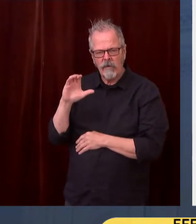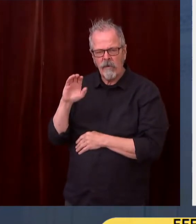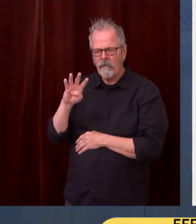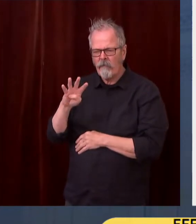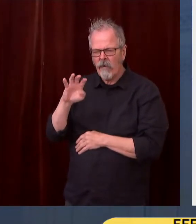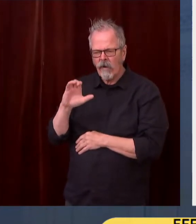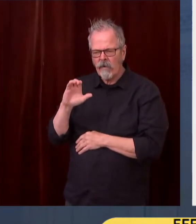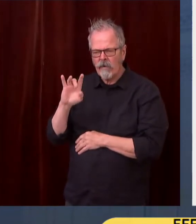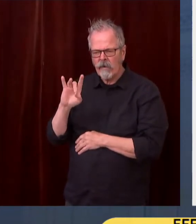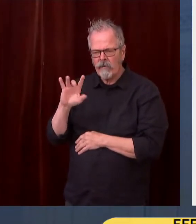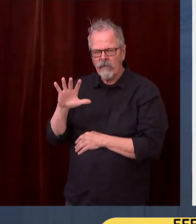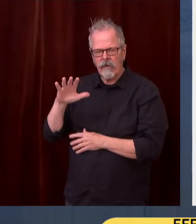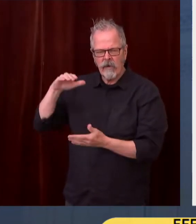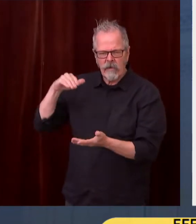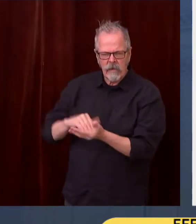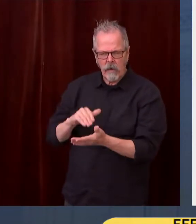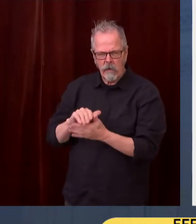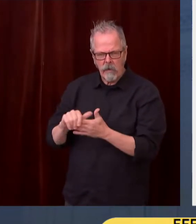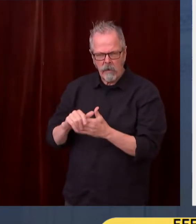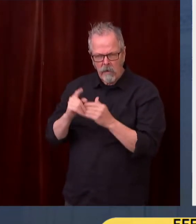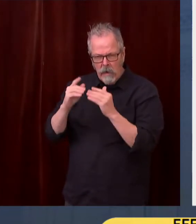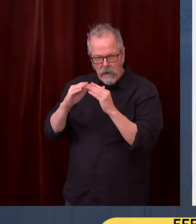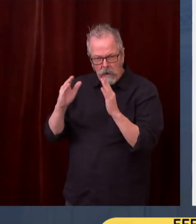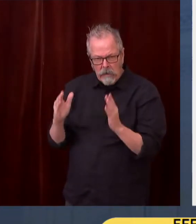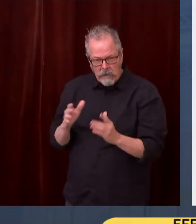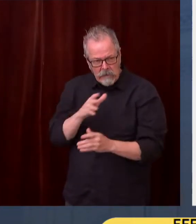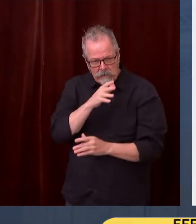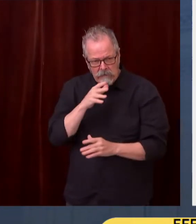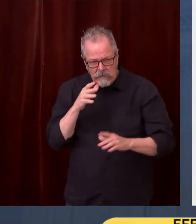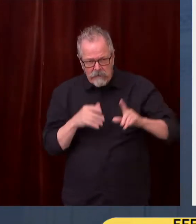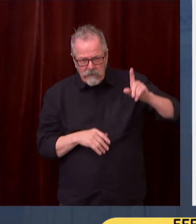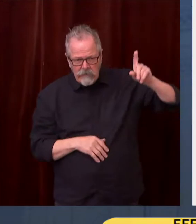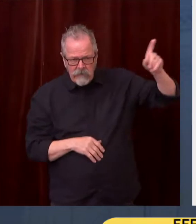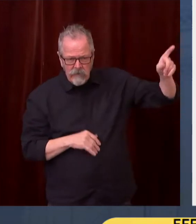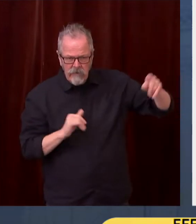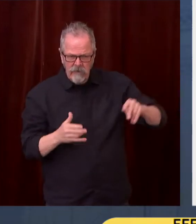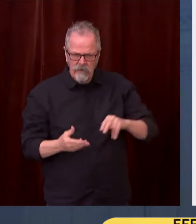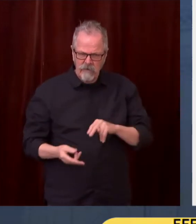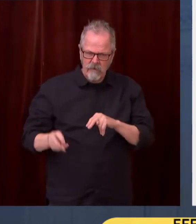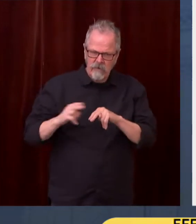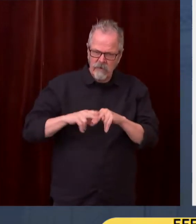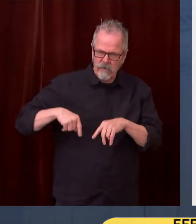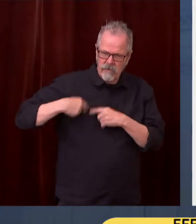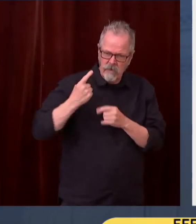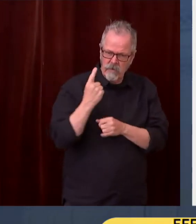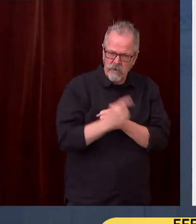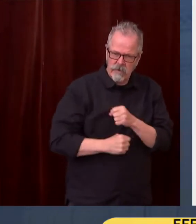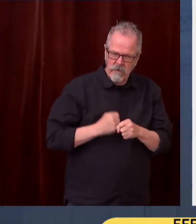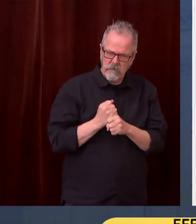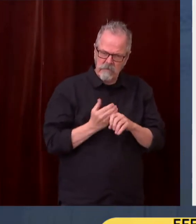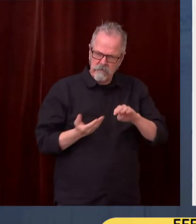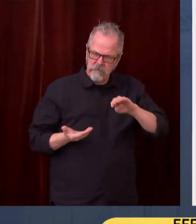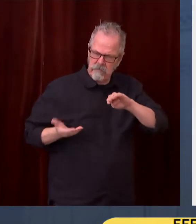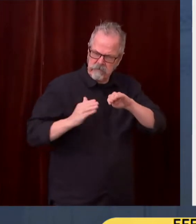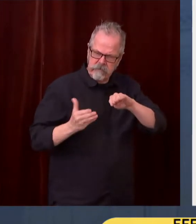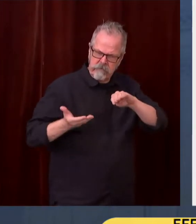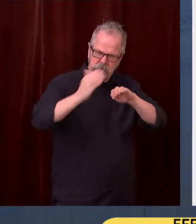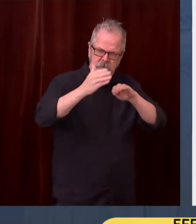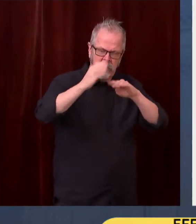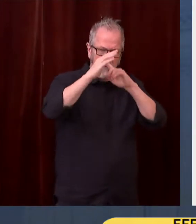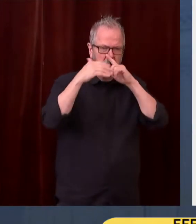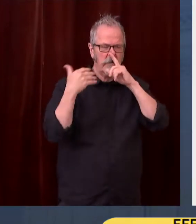year ago. Further, Skagit County maintains one of the worst vacancy rates for rental housing in the state.